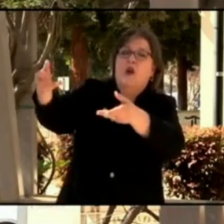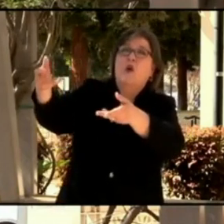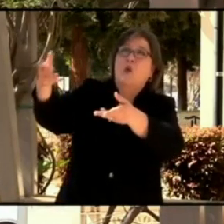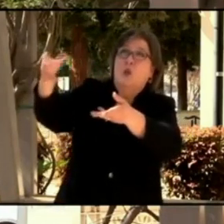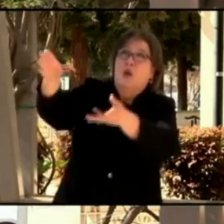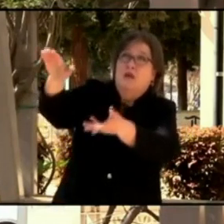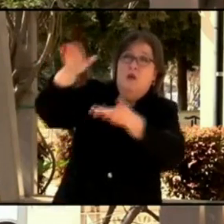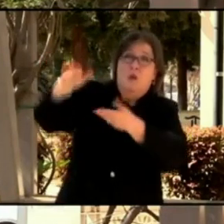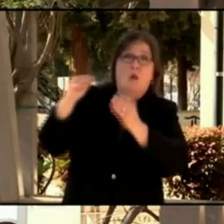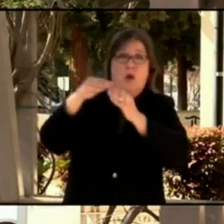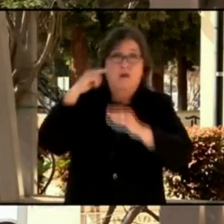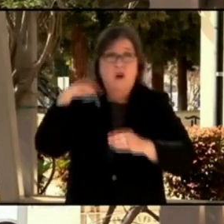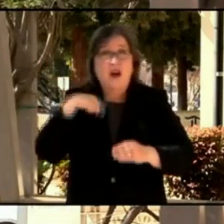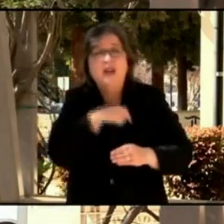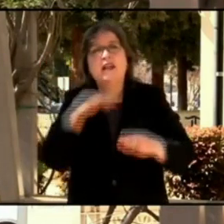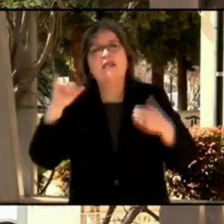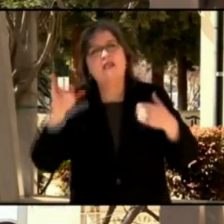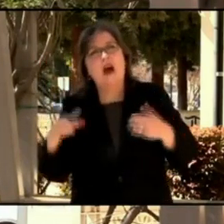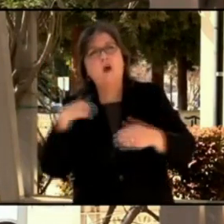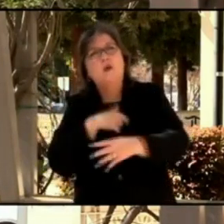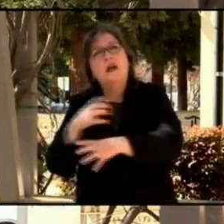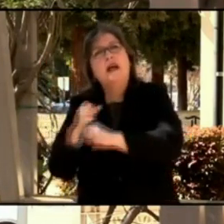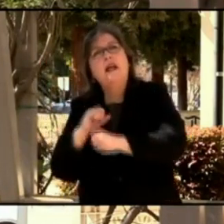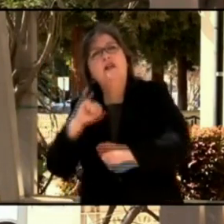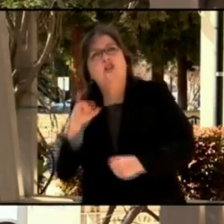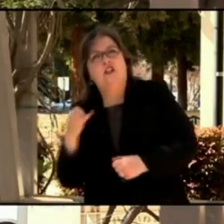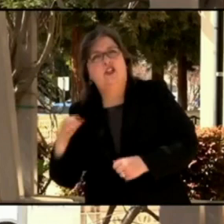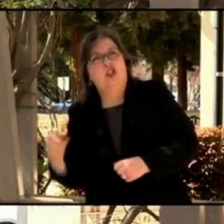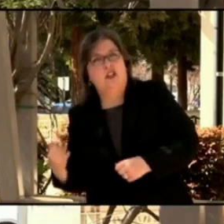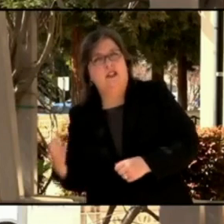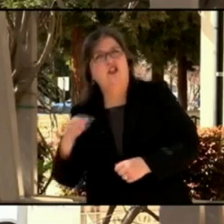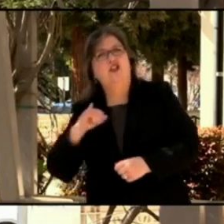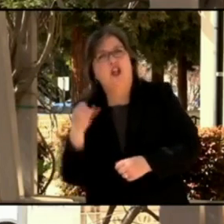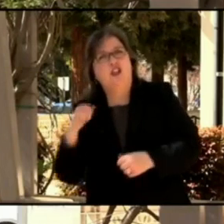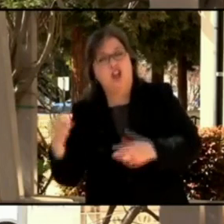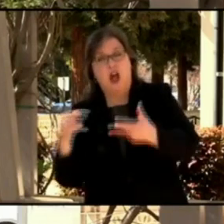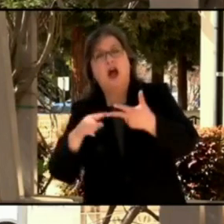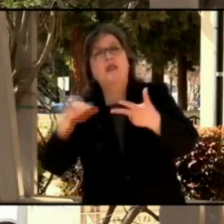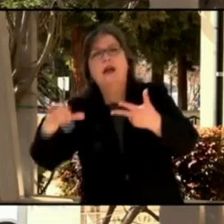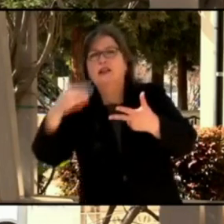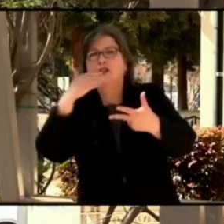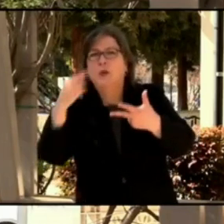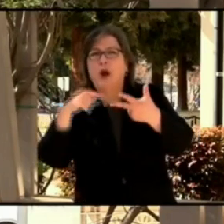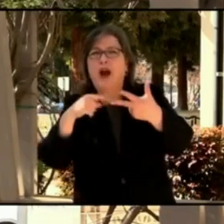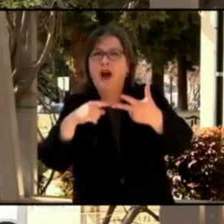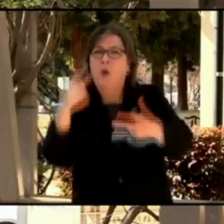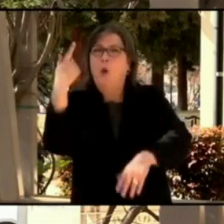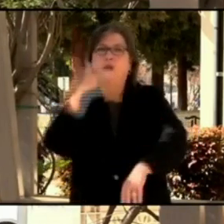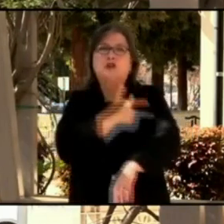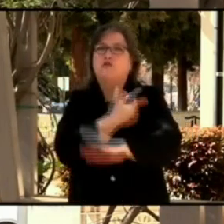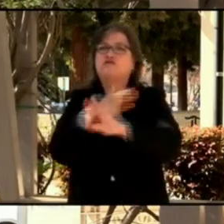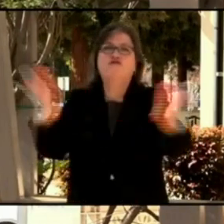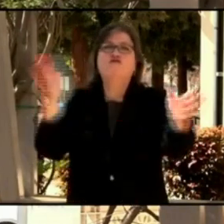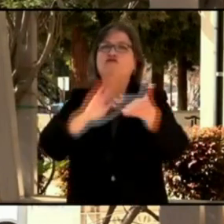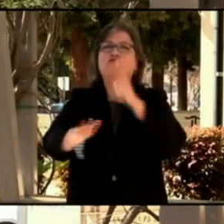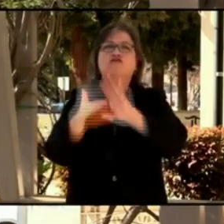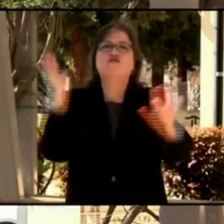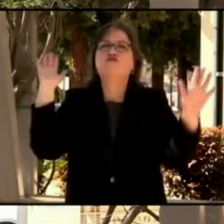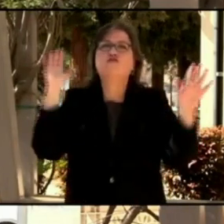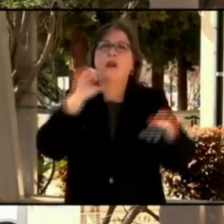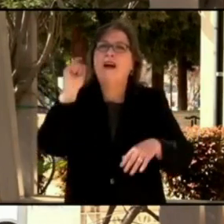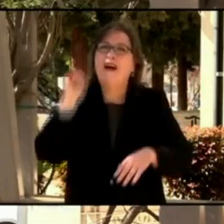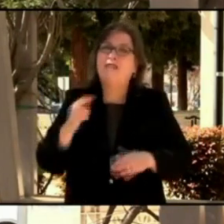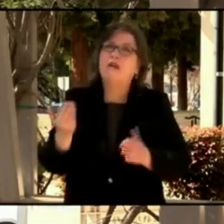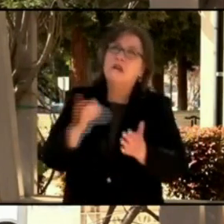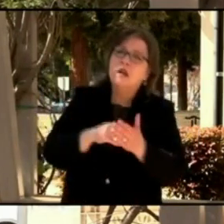So that's good because that's the one shot and done situation. You get one shot and you're finished. So